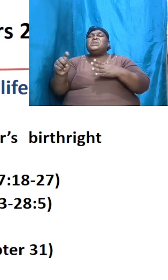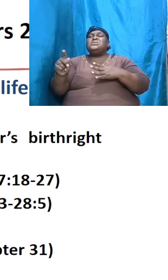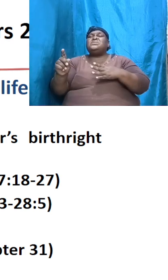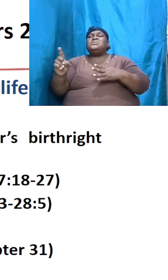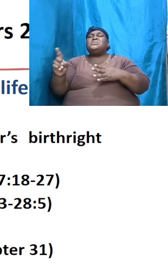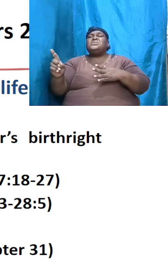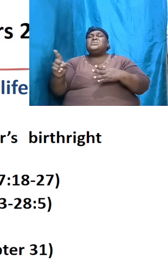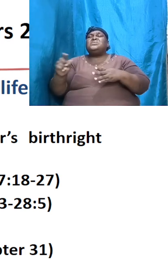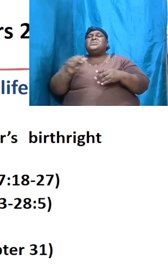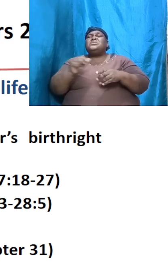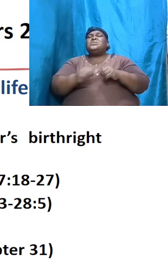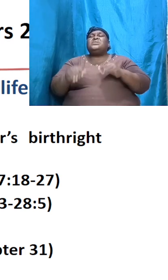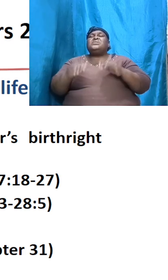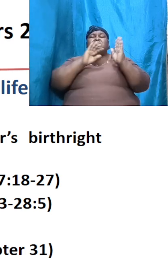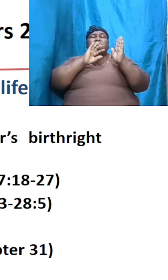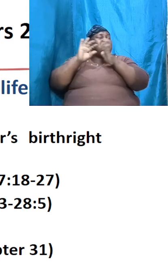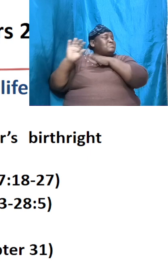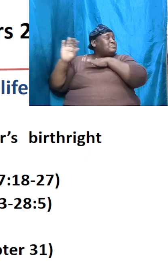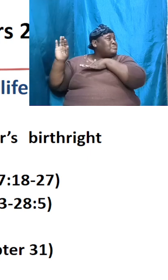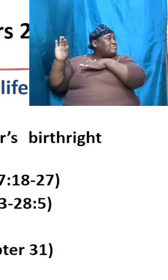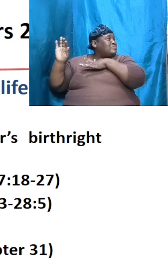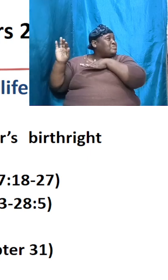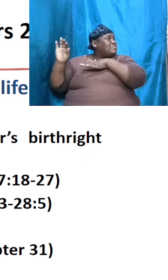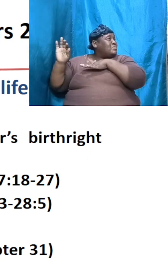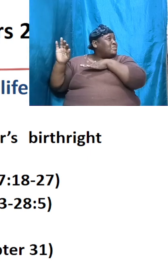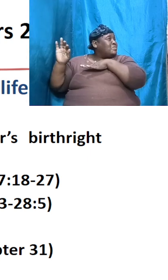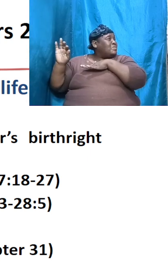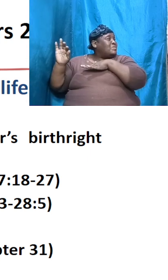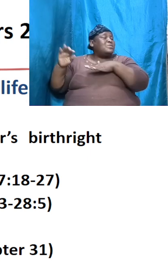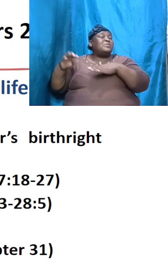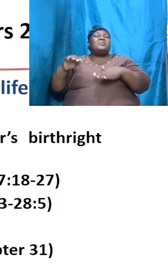out the retribution that is going to come